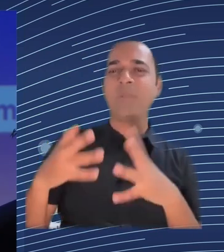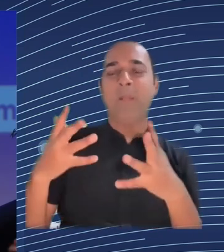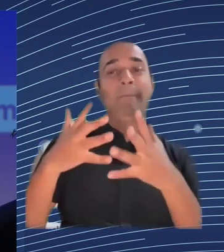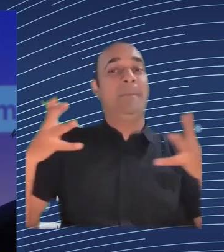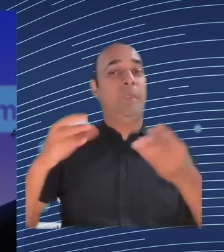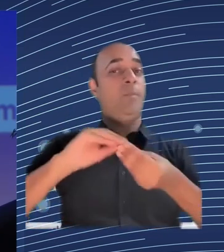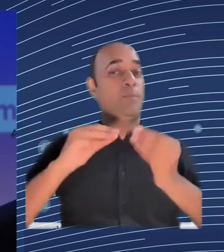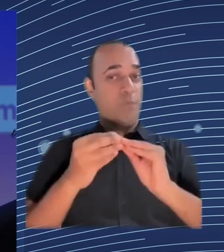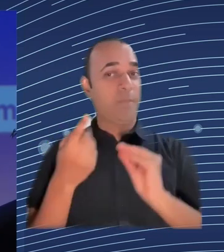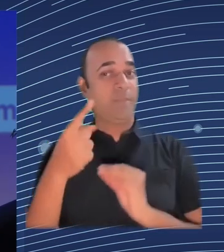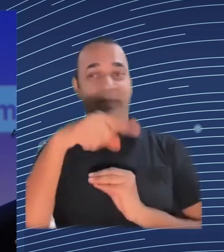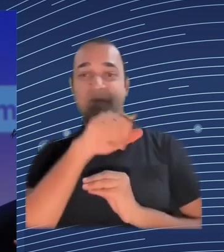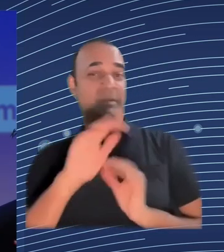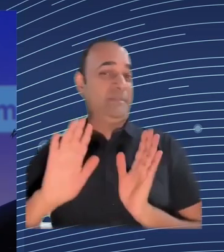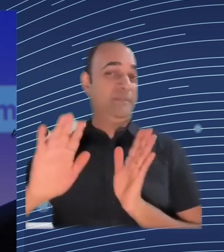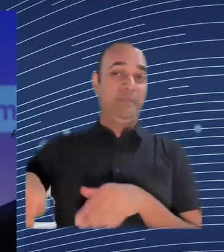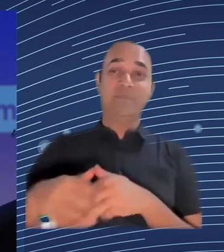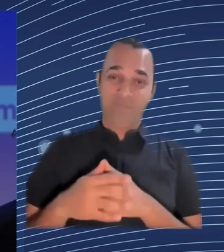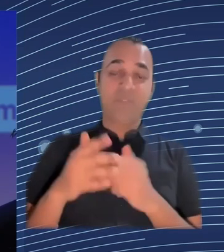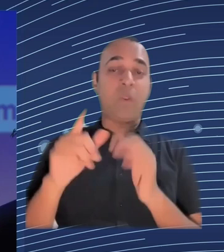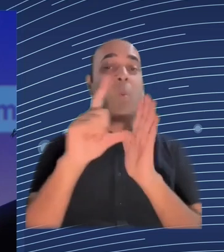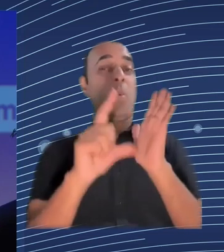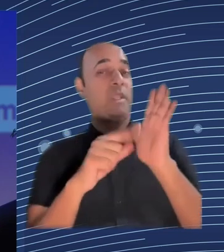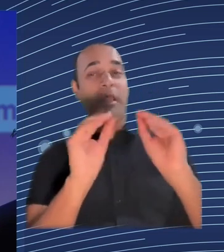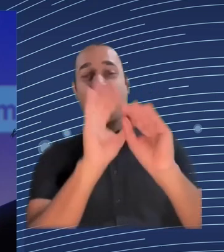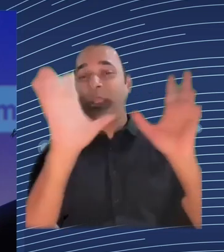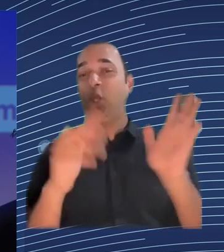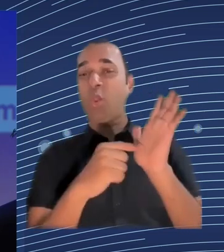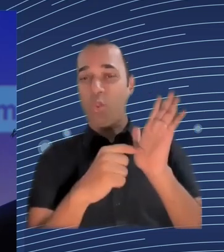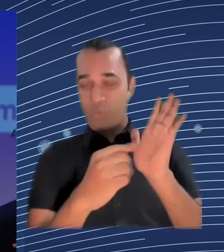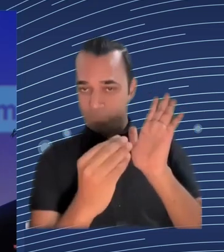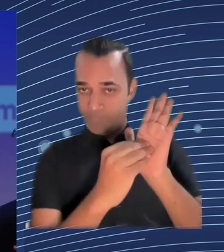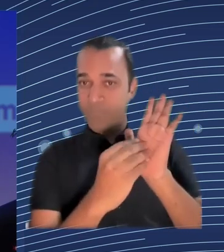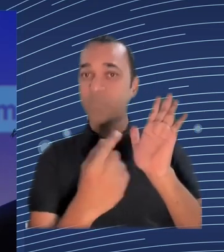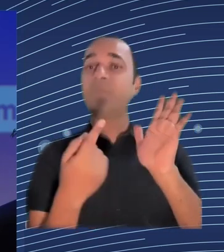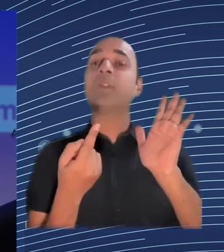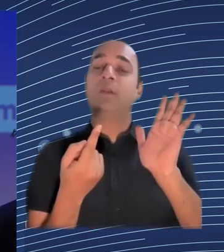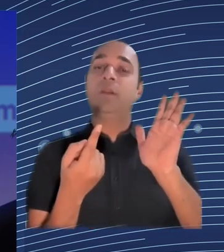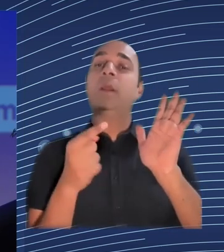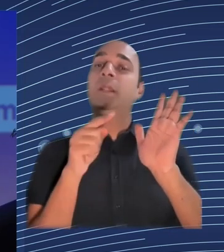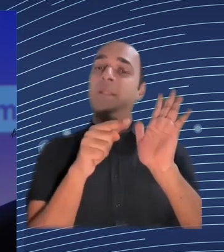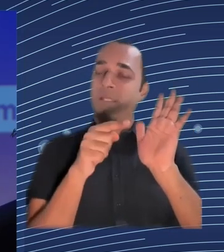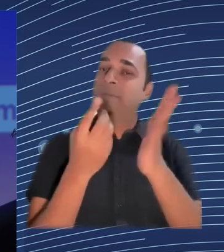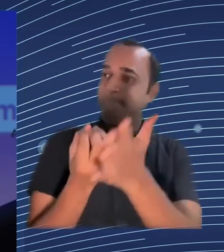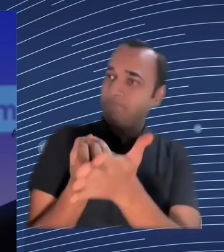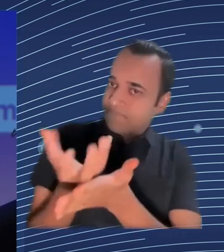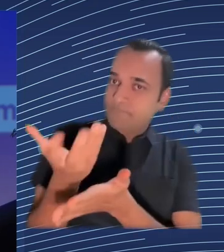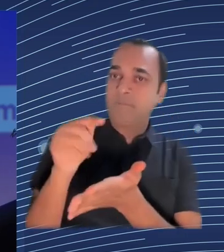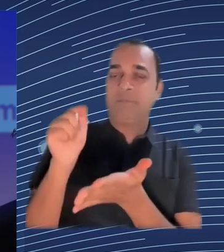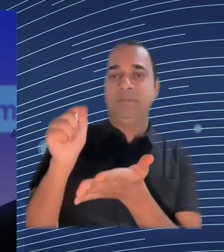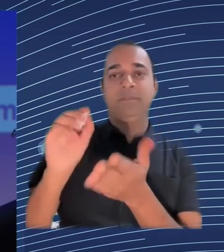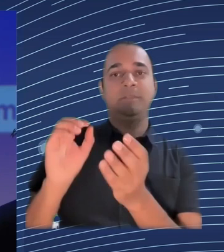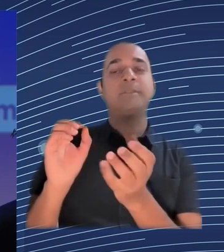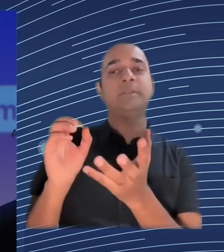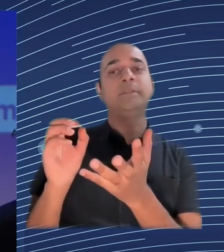this thing is not being exercised in Spain we realise that that we have law